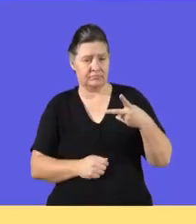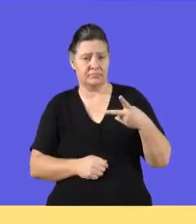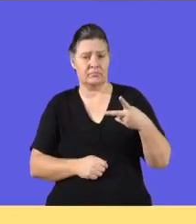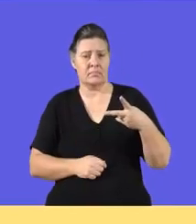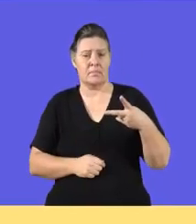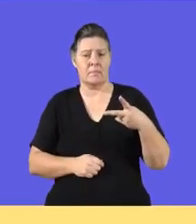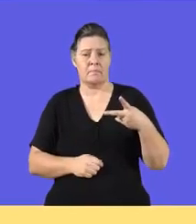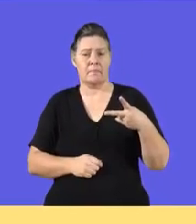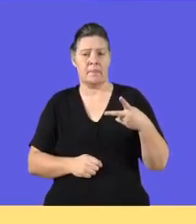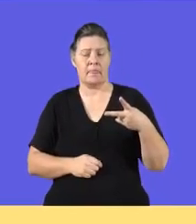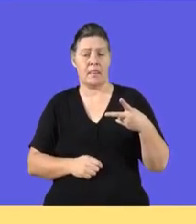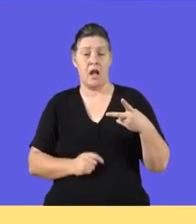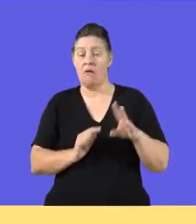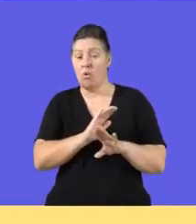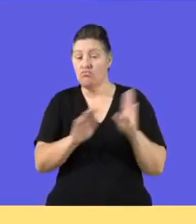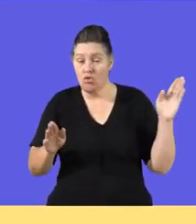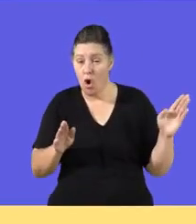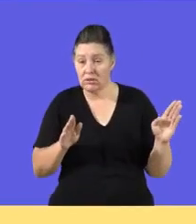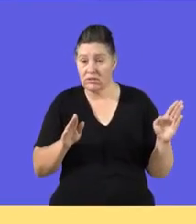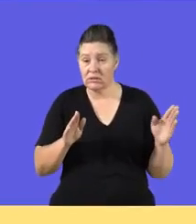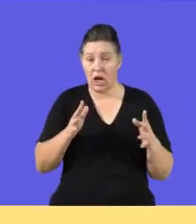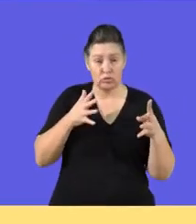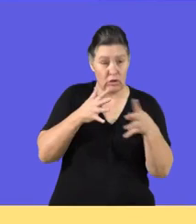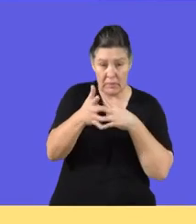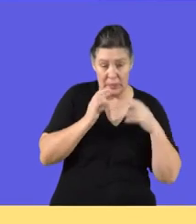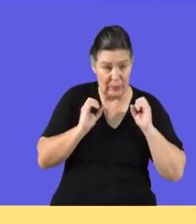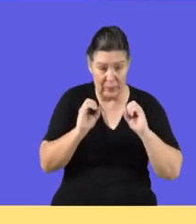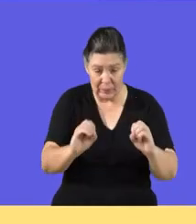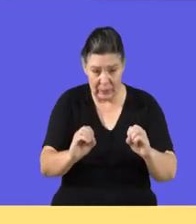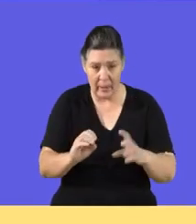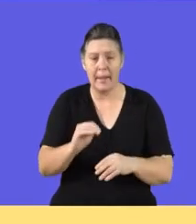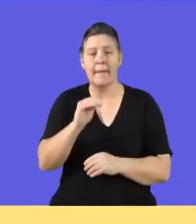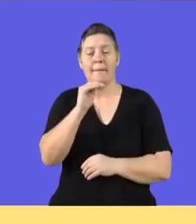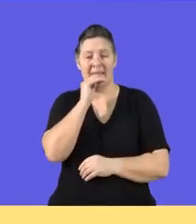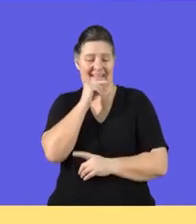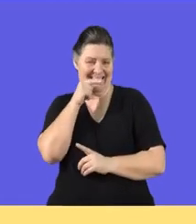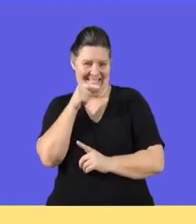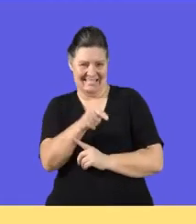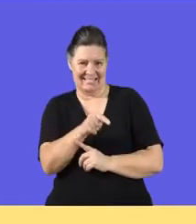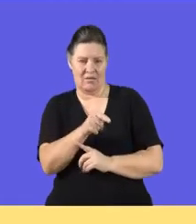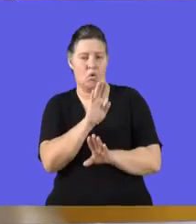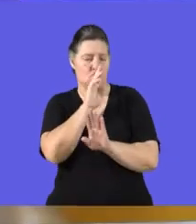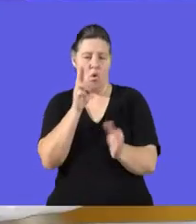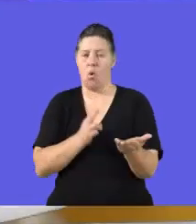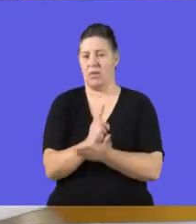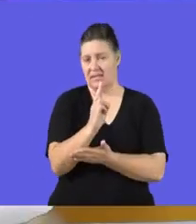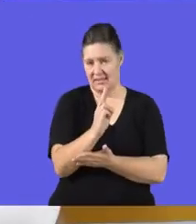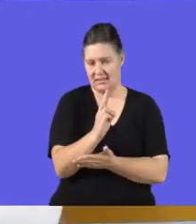mention in being transparent is that if he does not become transparent, that means he will be becoming